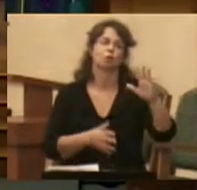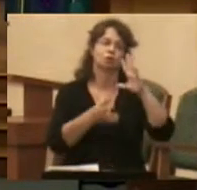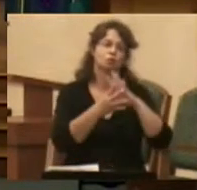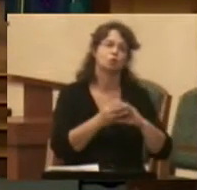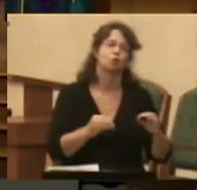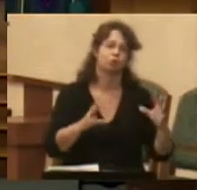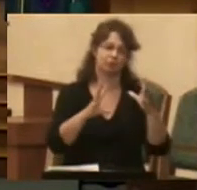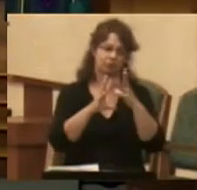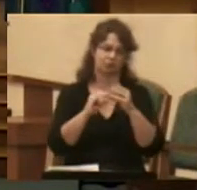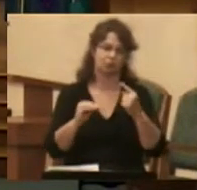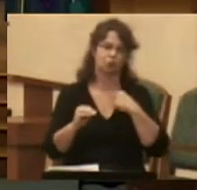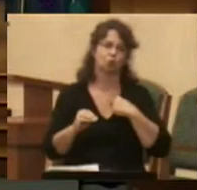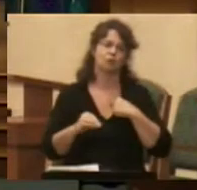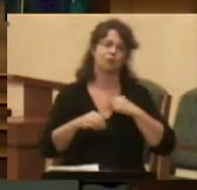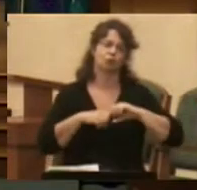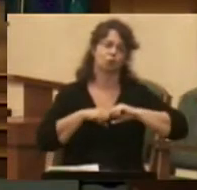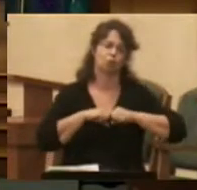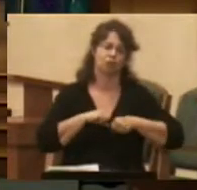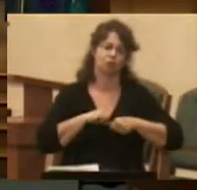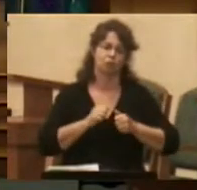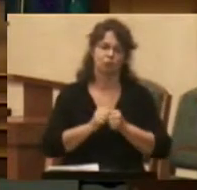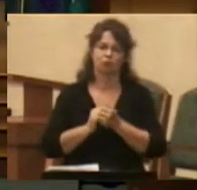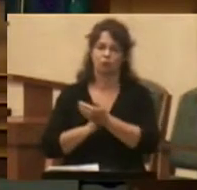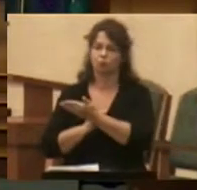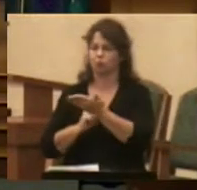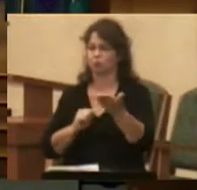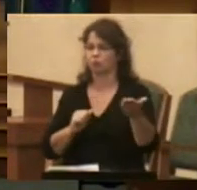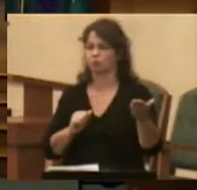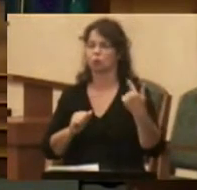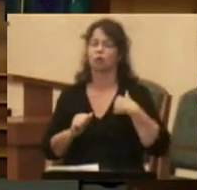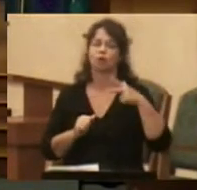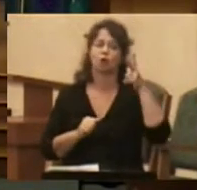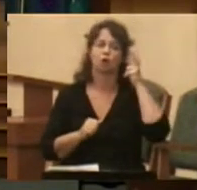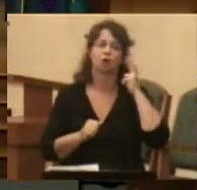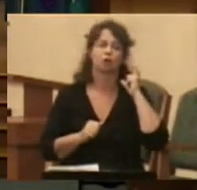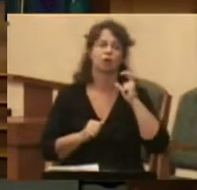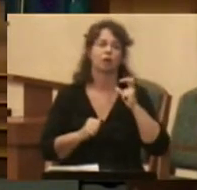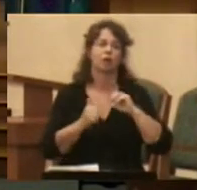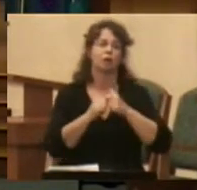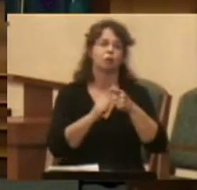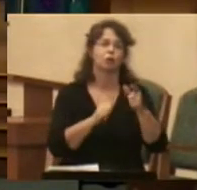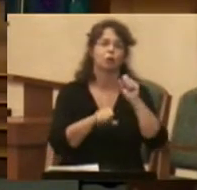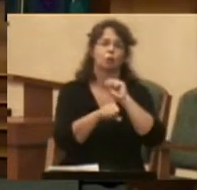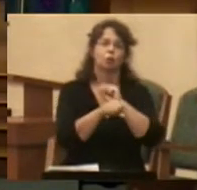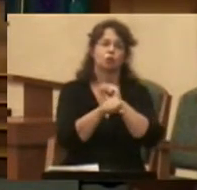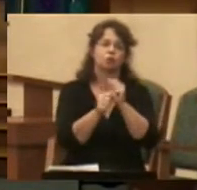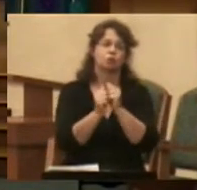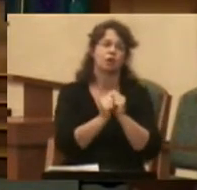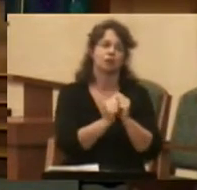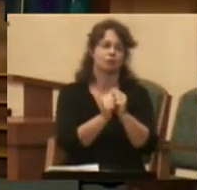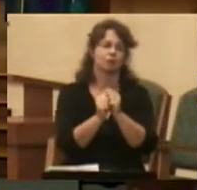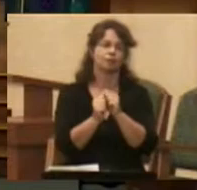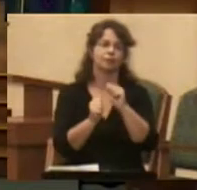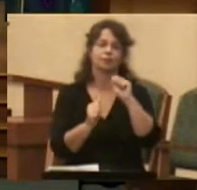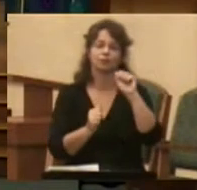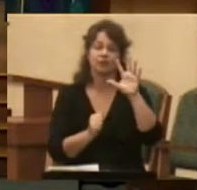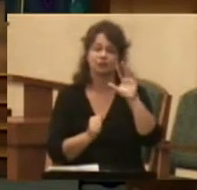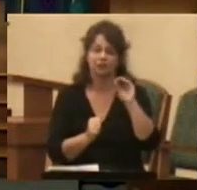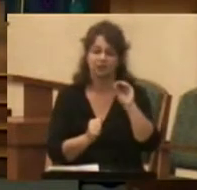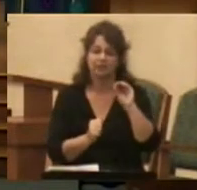We have grieved with you. We have heard how you worked together for 50 or 60